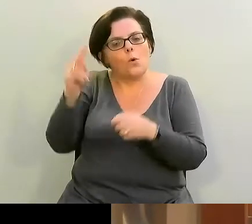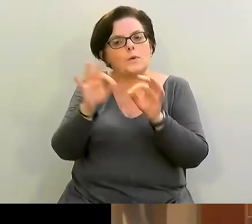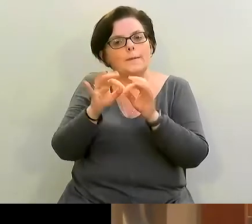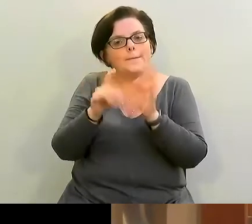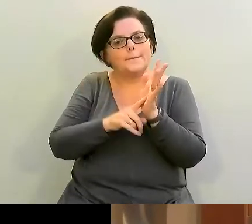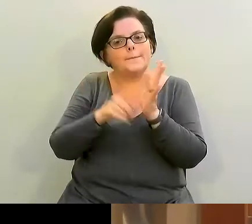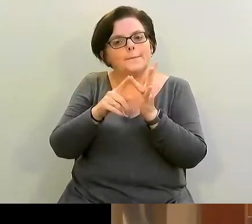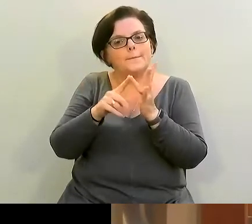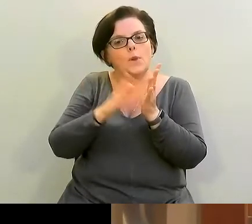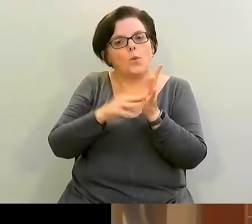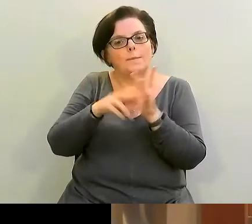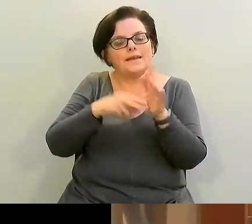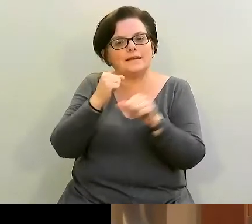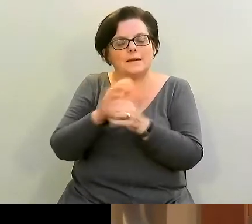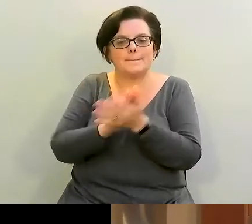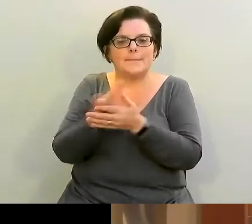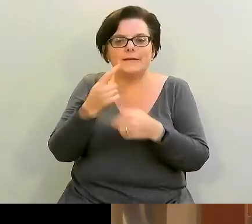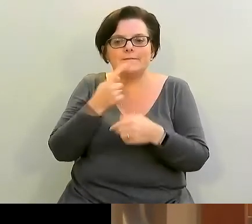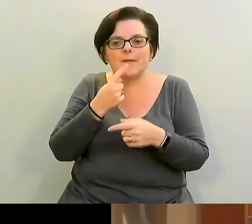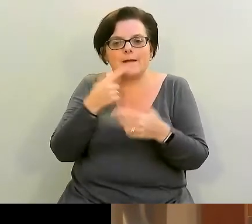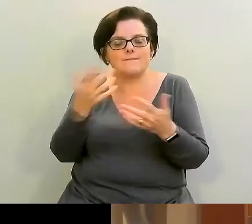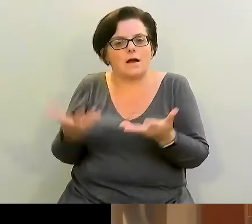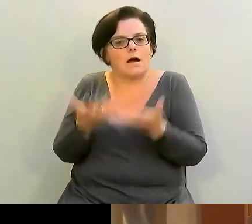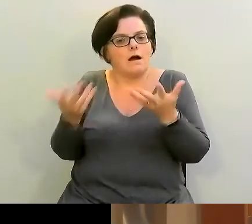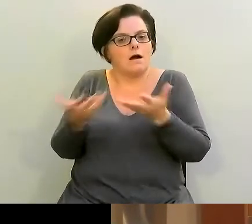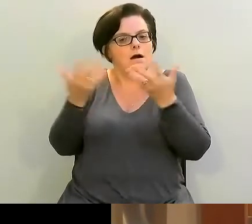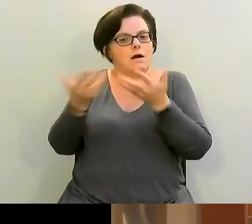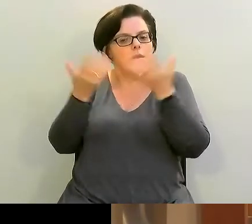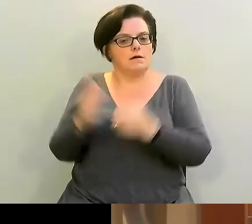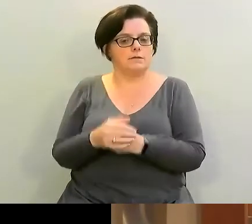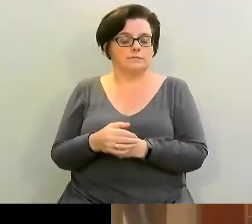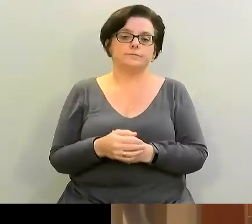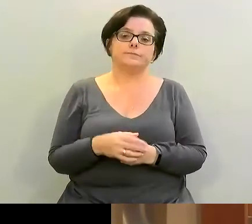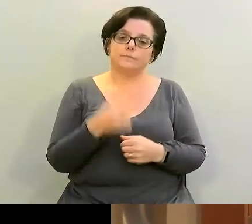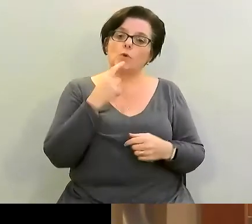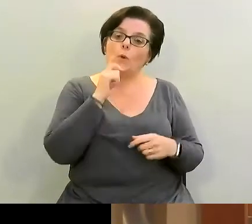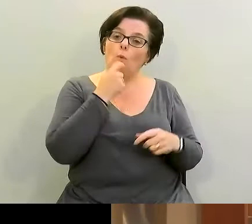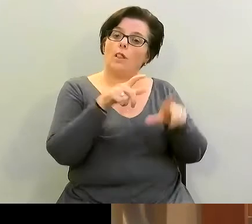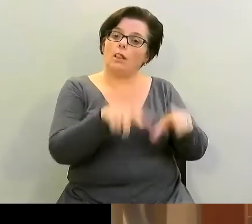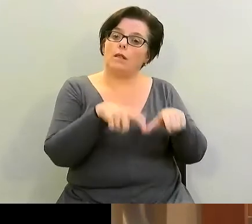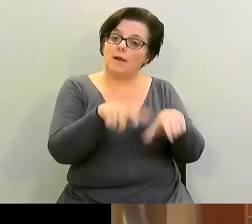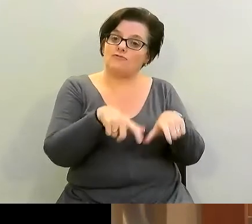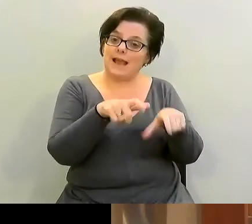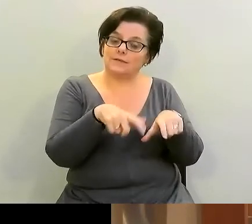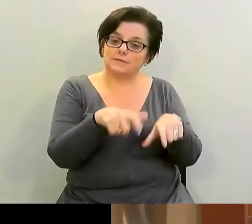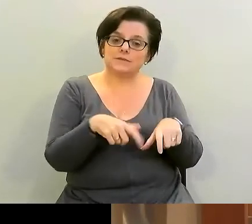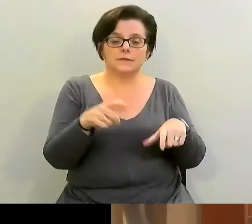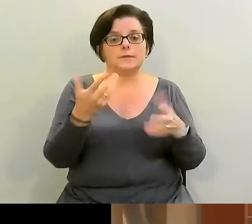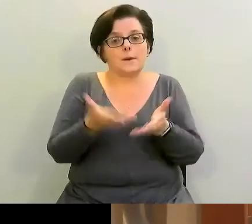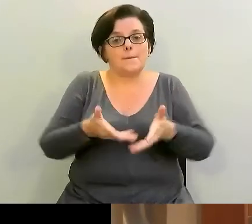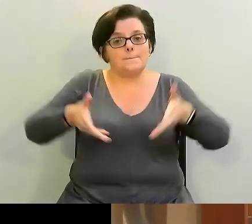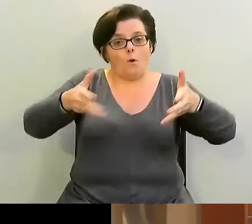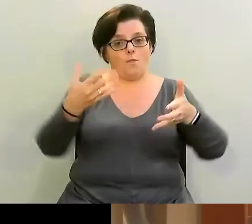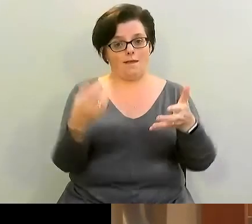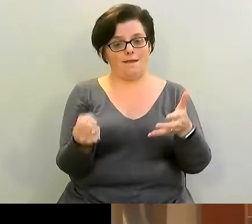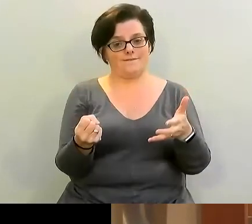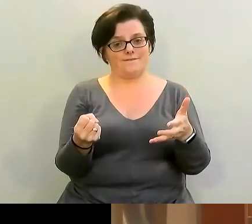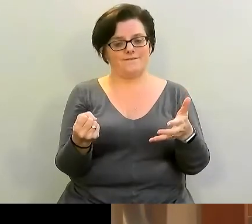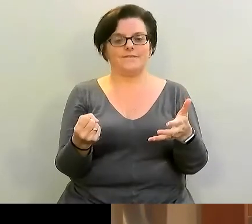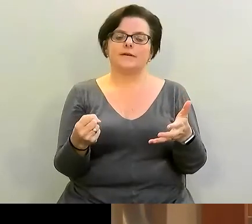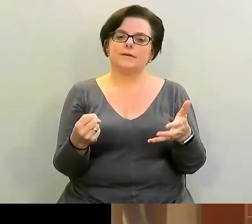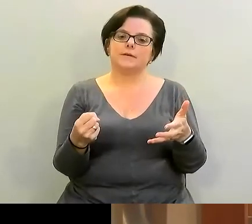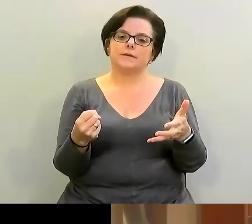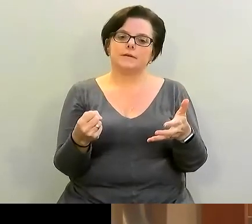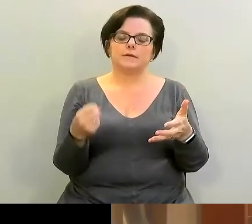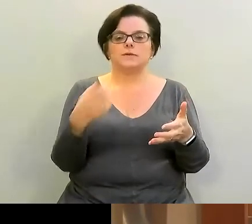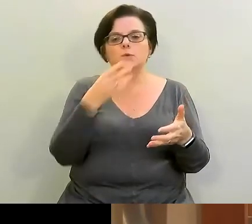flavor. So, we're going to prepare our marinade. And I have a dish here. I'm going to set it on my board. And I am using just